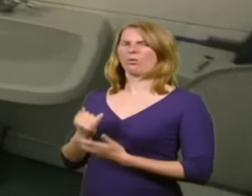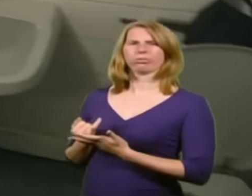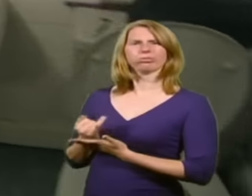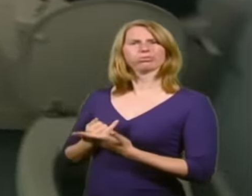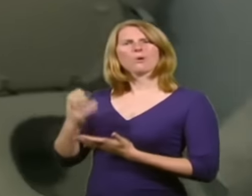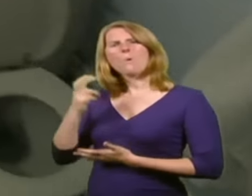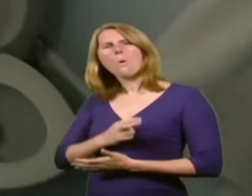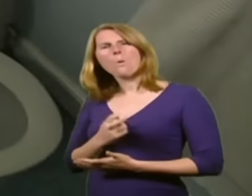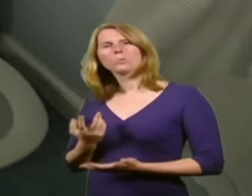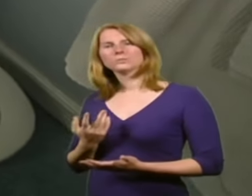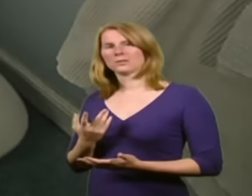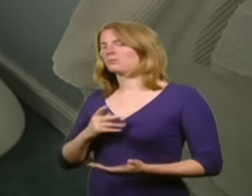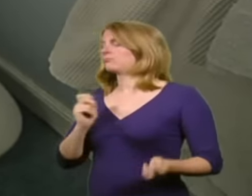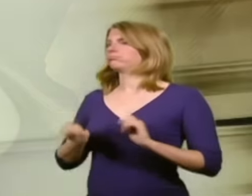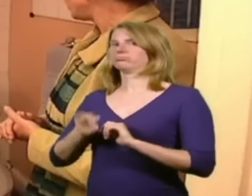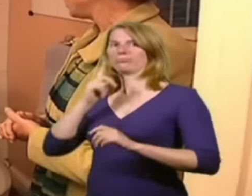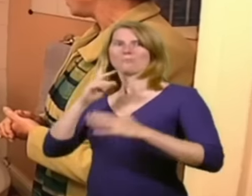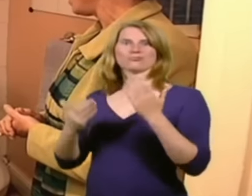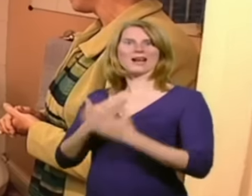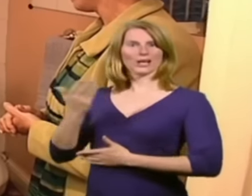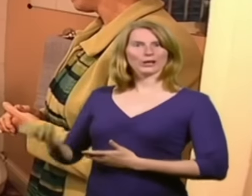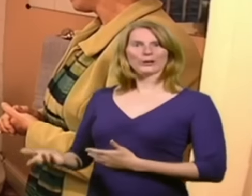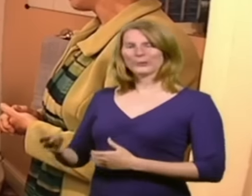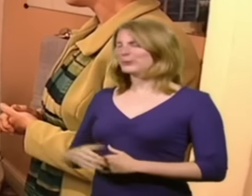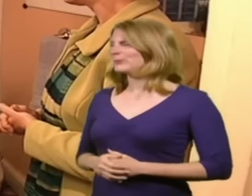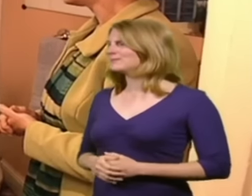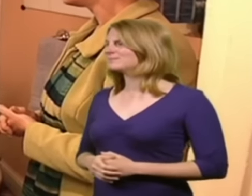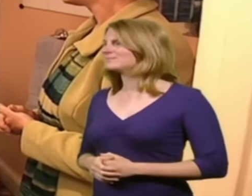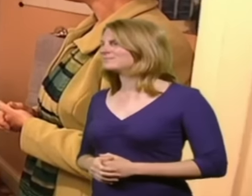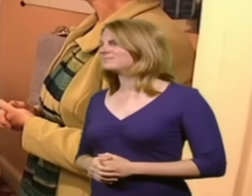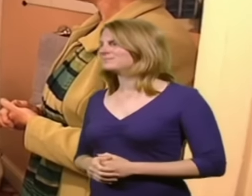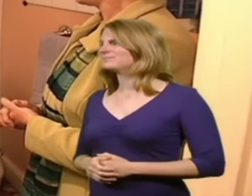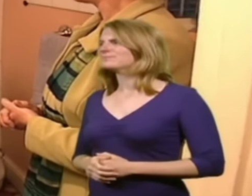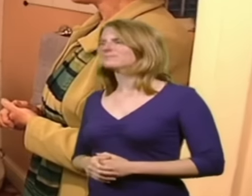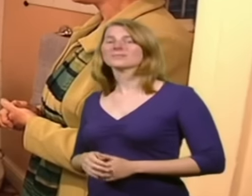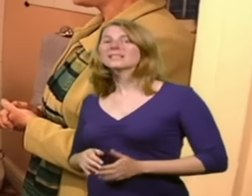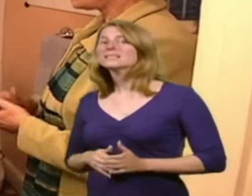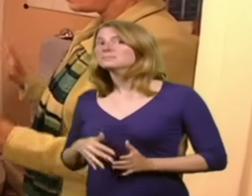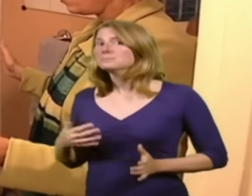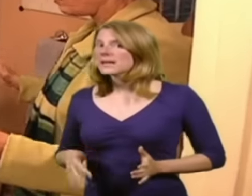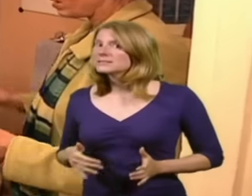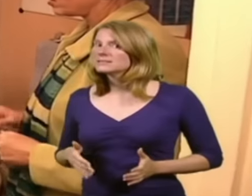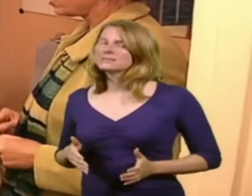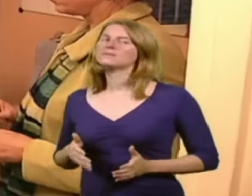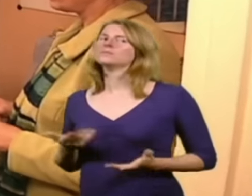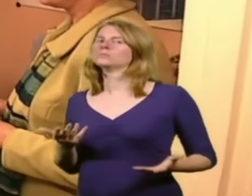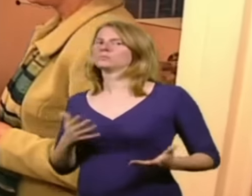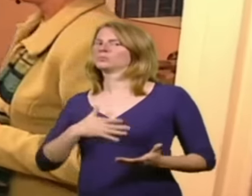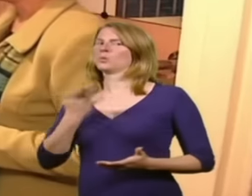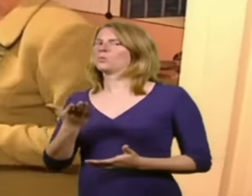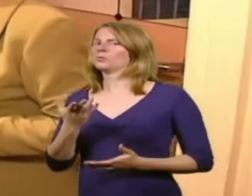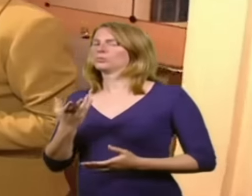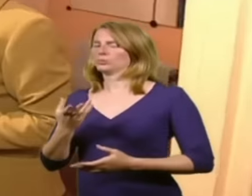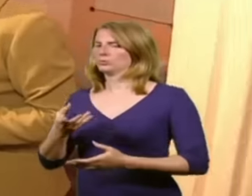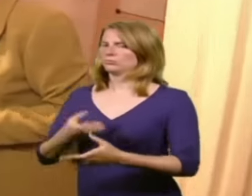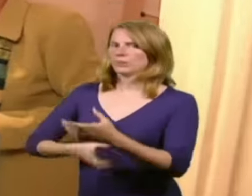and dingy. It did. It doesn't now. And really, it looks brand new. It's good, though, because this is the expensive thing. We don't want to replace it. Exactly. And now a buyer's not going to think they